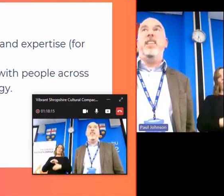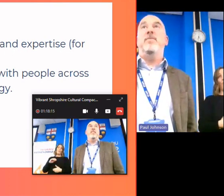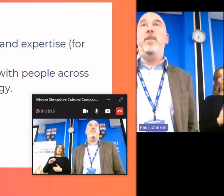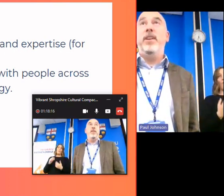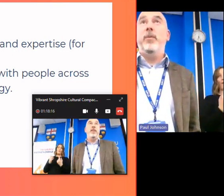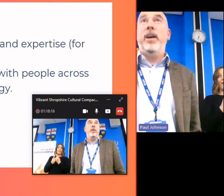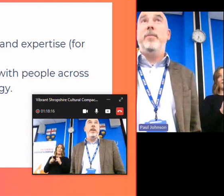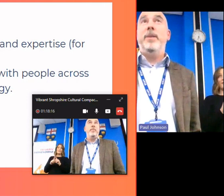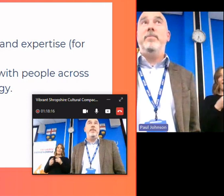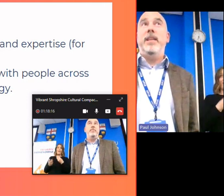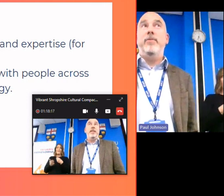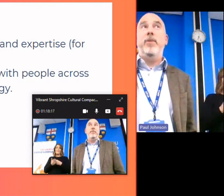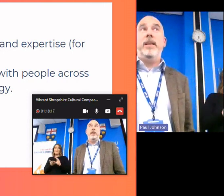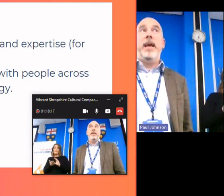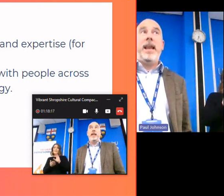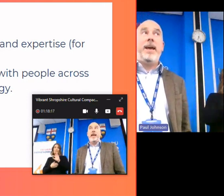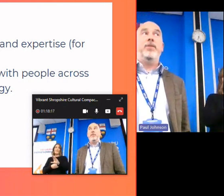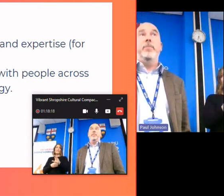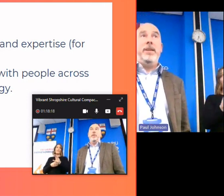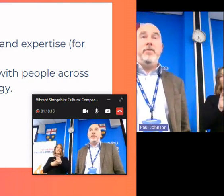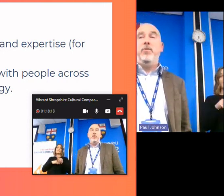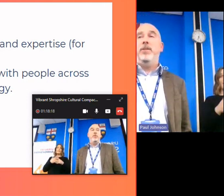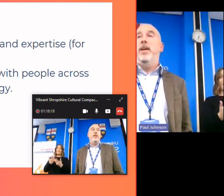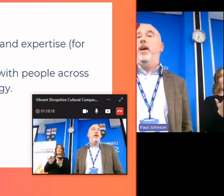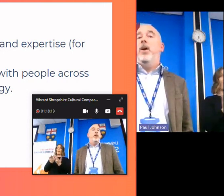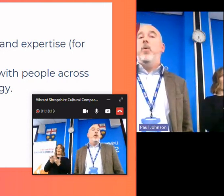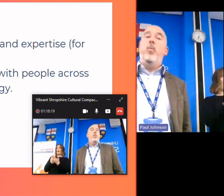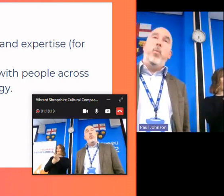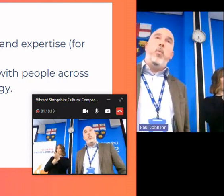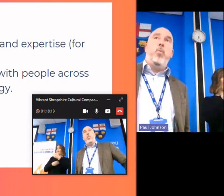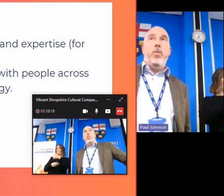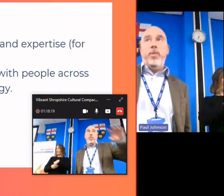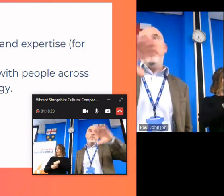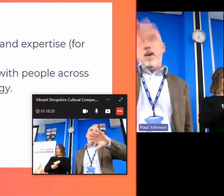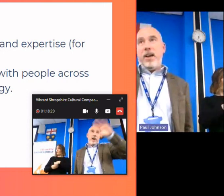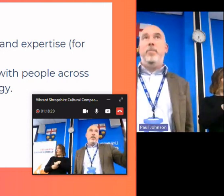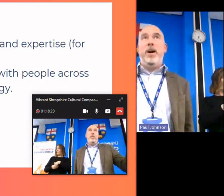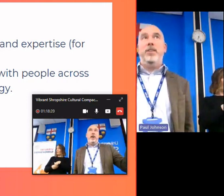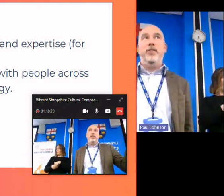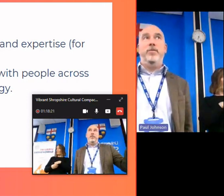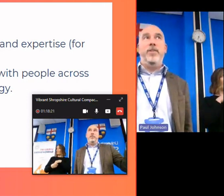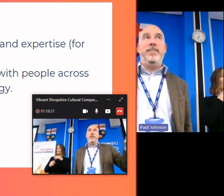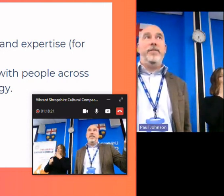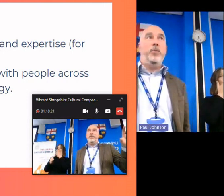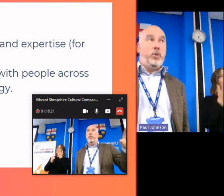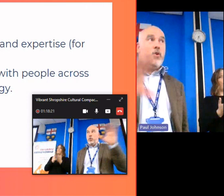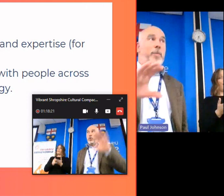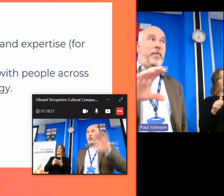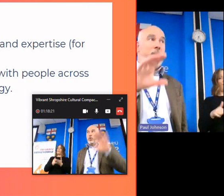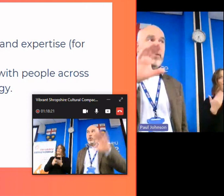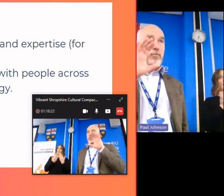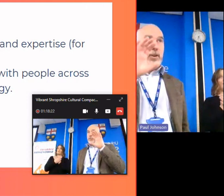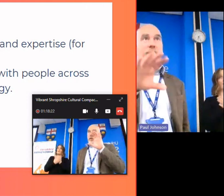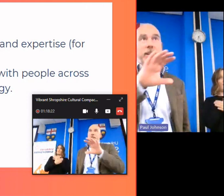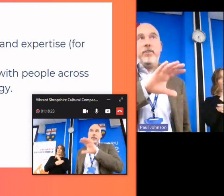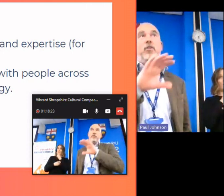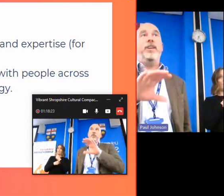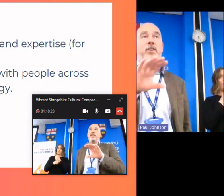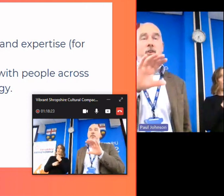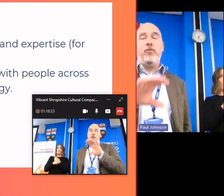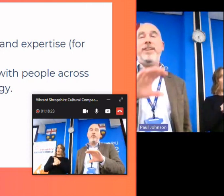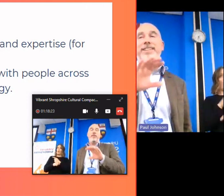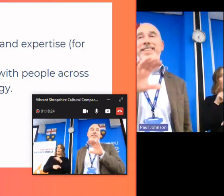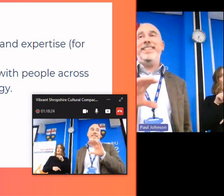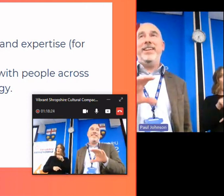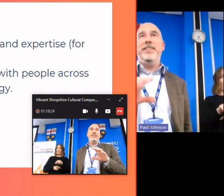things like the funding we're going to be delivering and how to be involved the final part of this evening we'll talk about those really